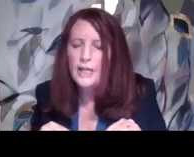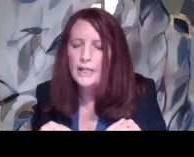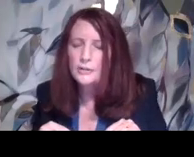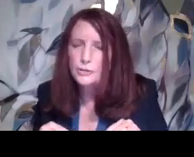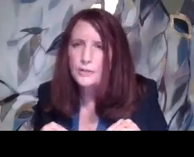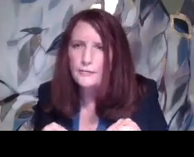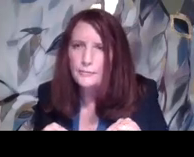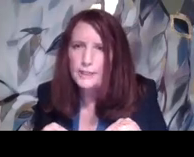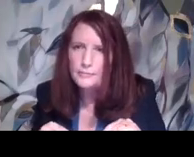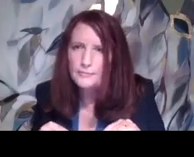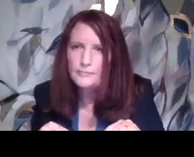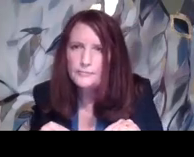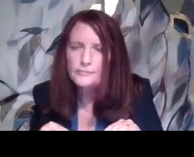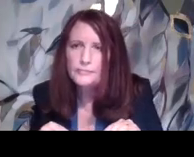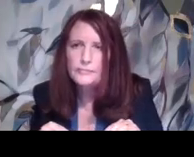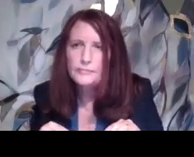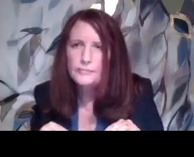in student government?